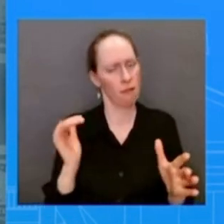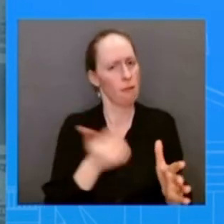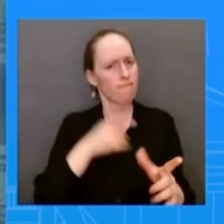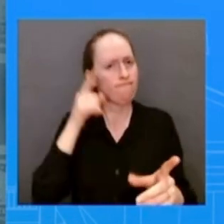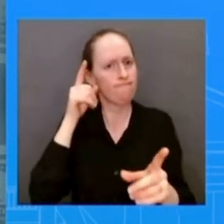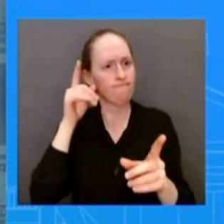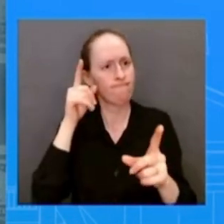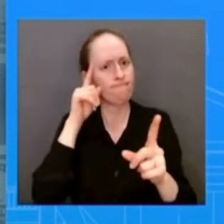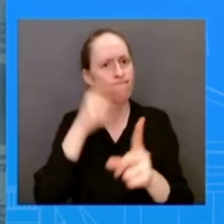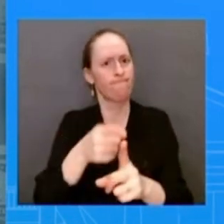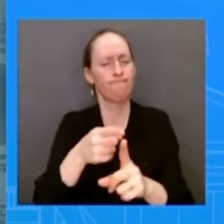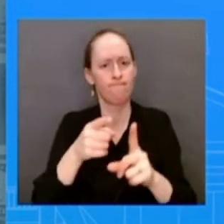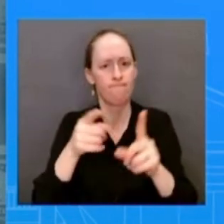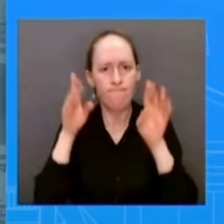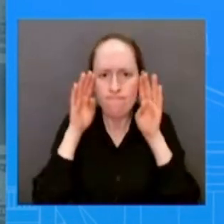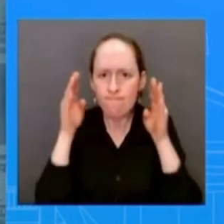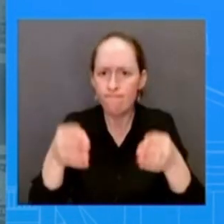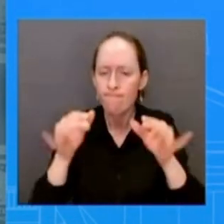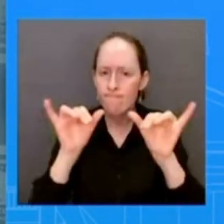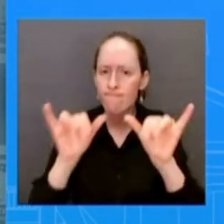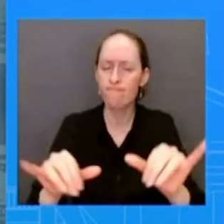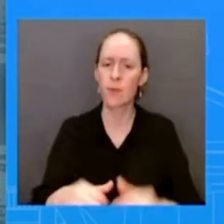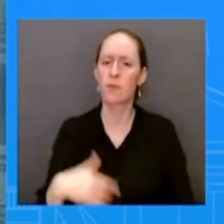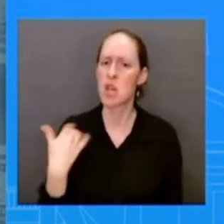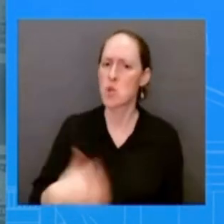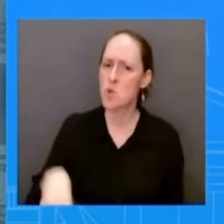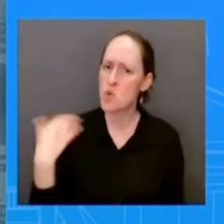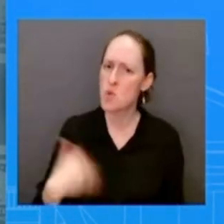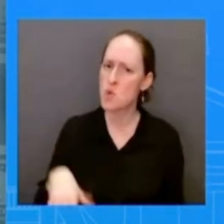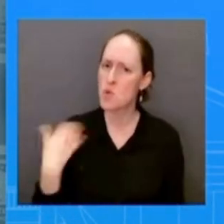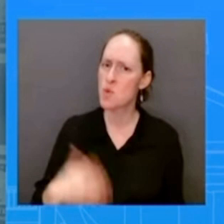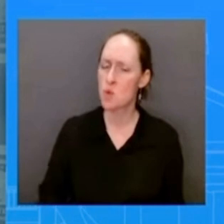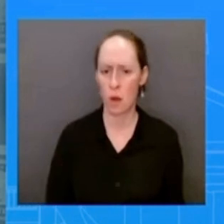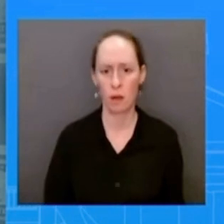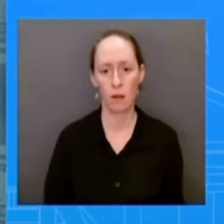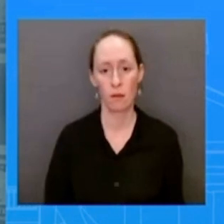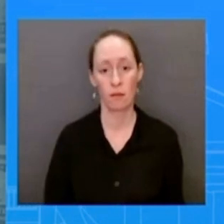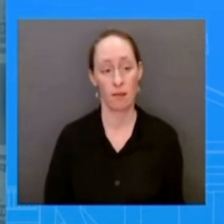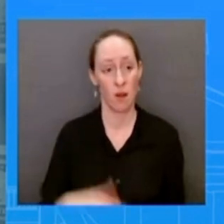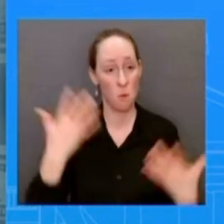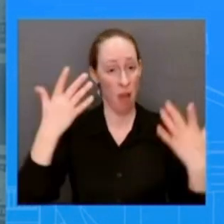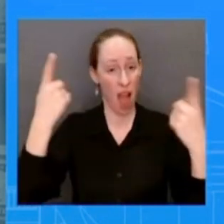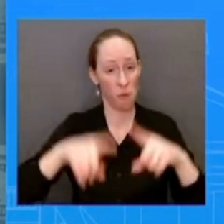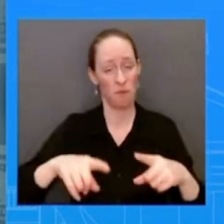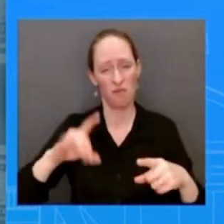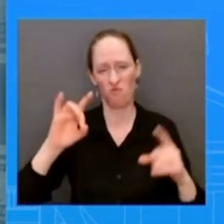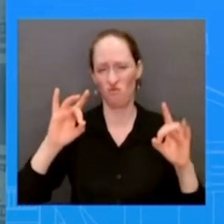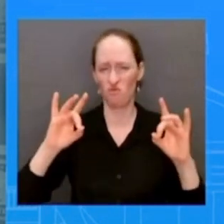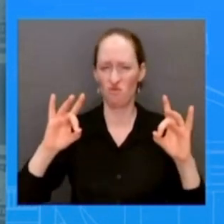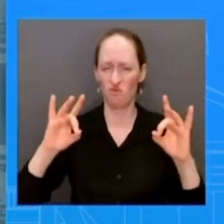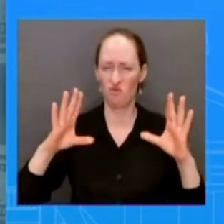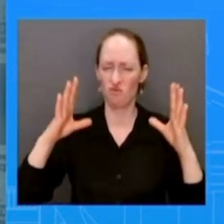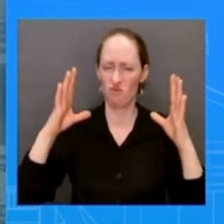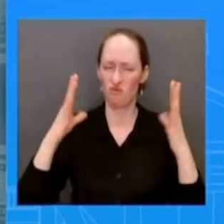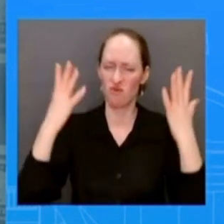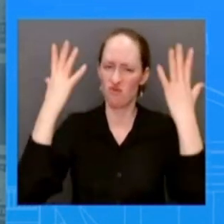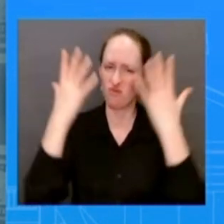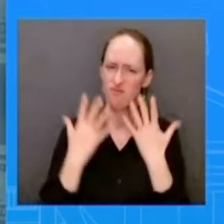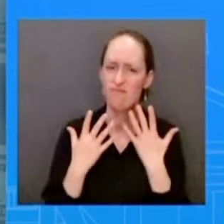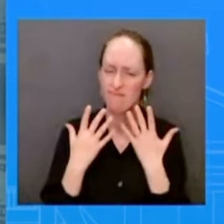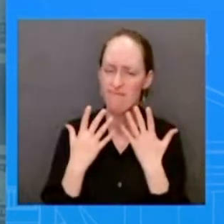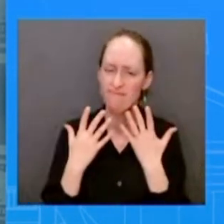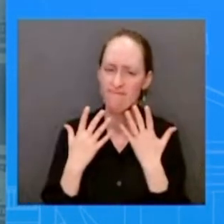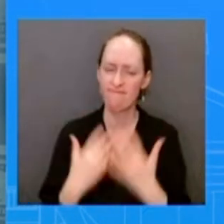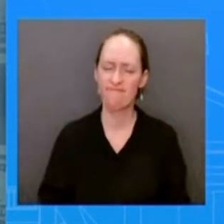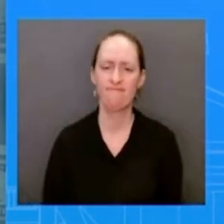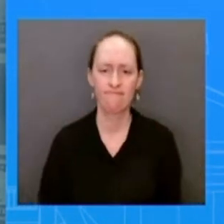again it was one of the darkest days of our democracy and all you have to do is watch those videos and see how horrific it was see